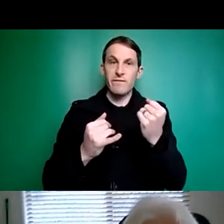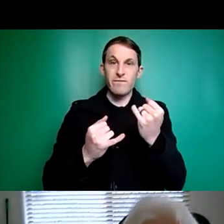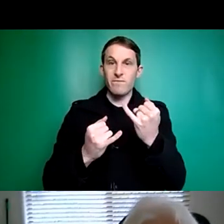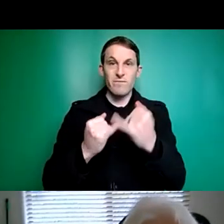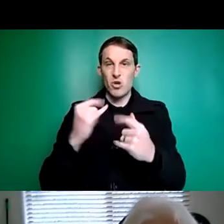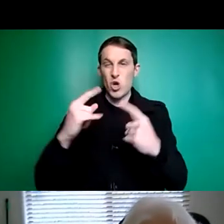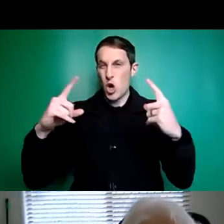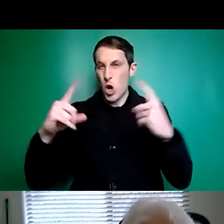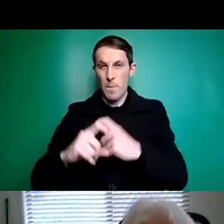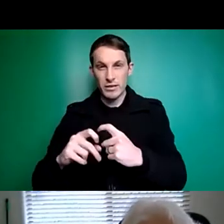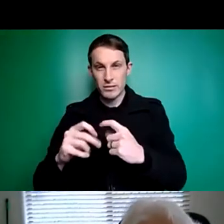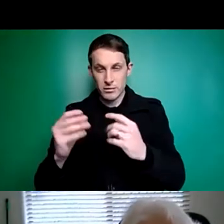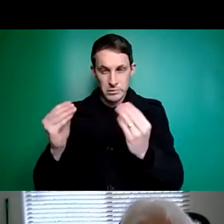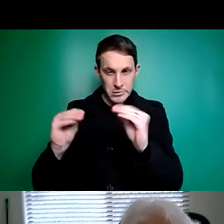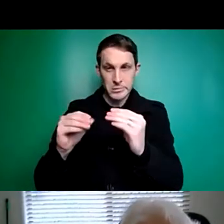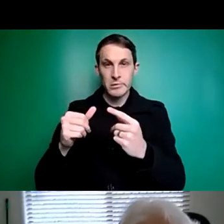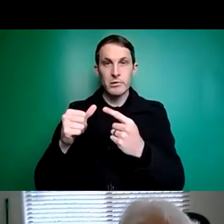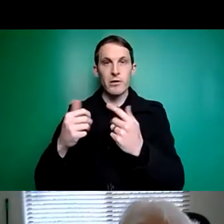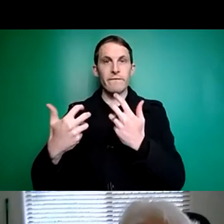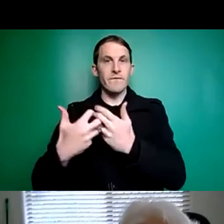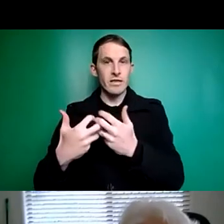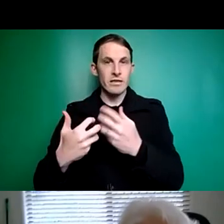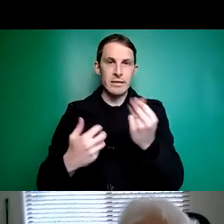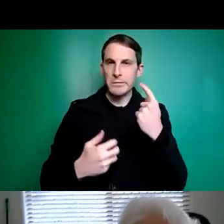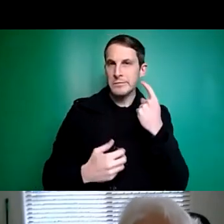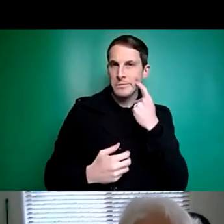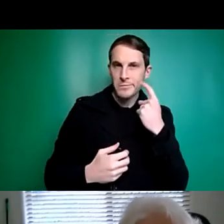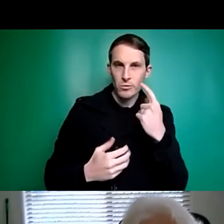solutions which enable me to live a full life.